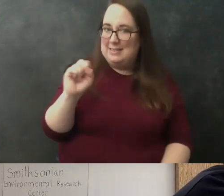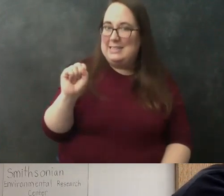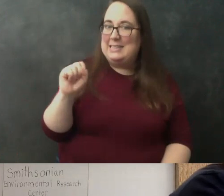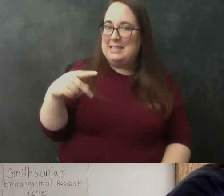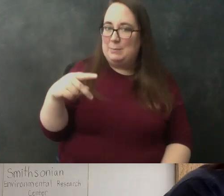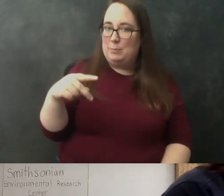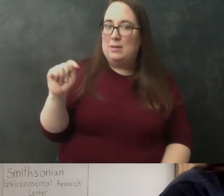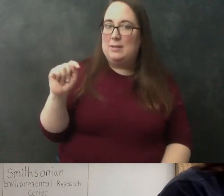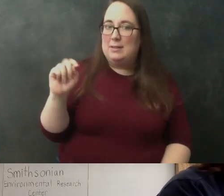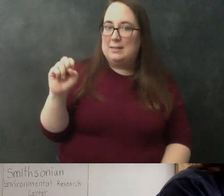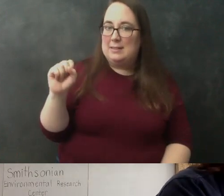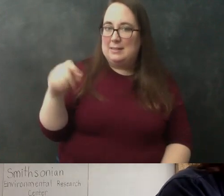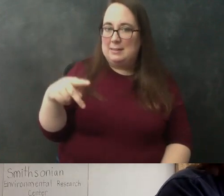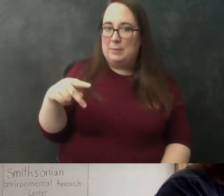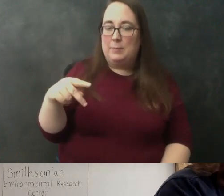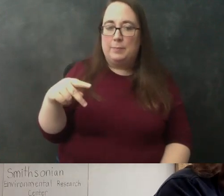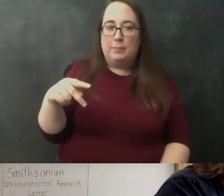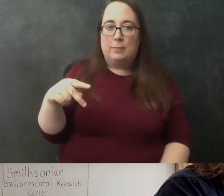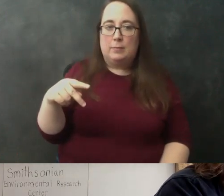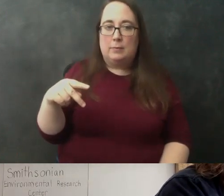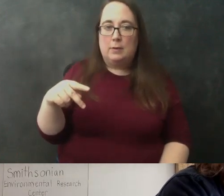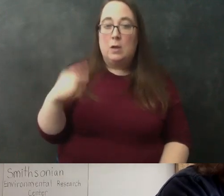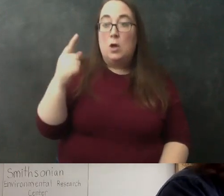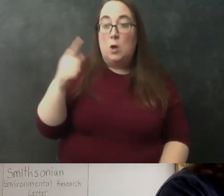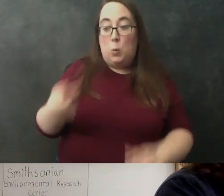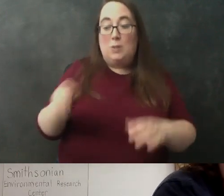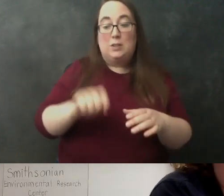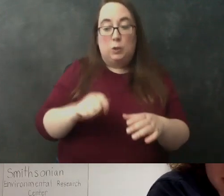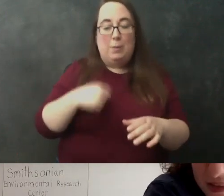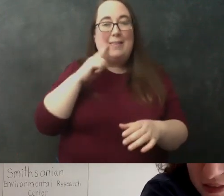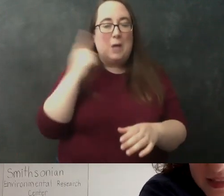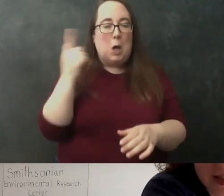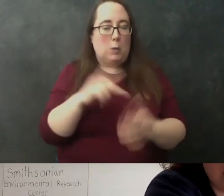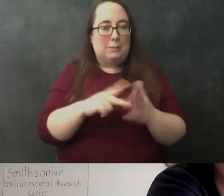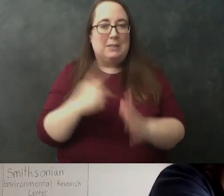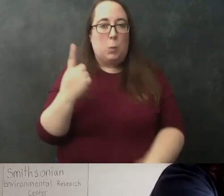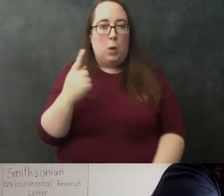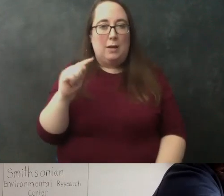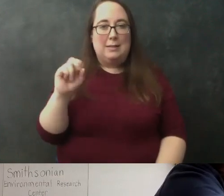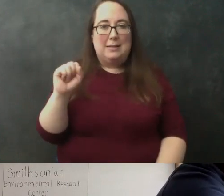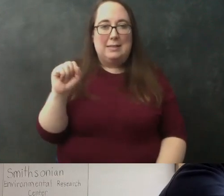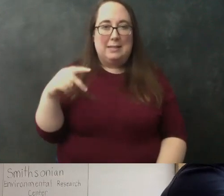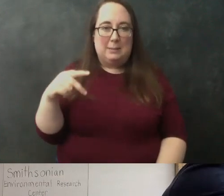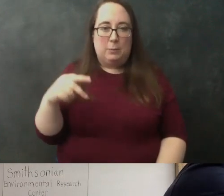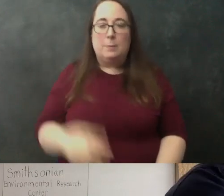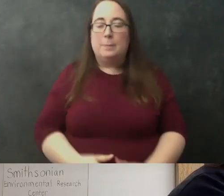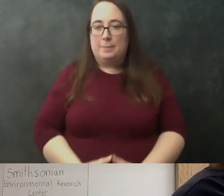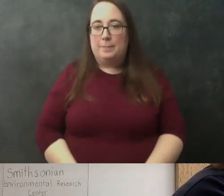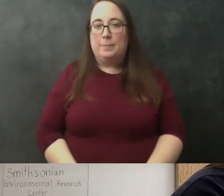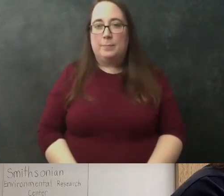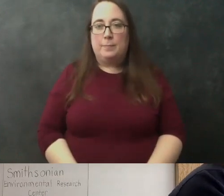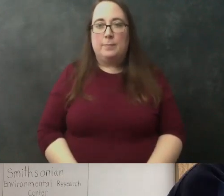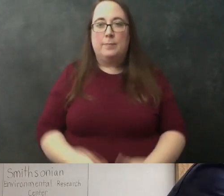the top of it so i'm guessing that one scoop always means one teaspoon okay that makes sense because that's the recipe size so i'm gonna do